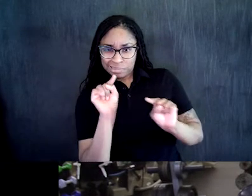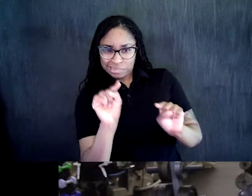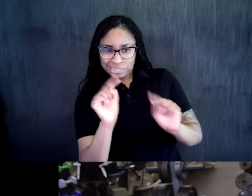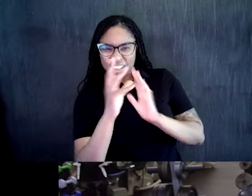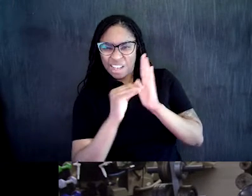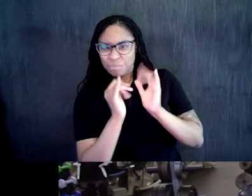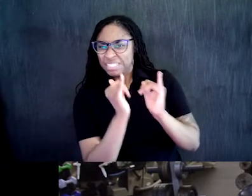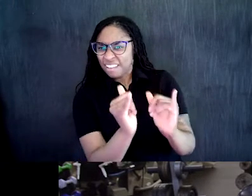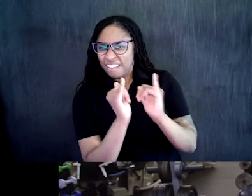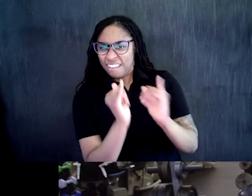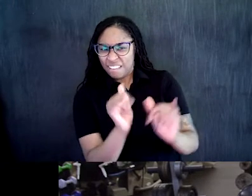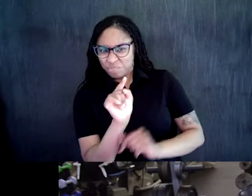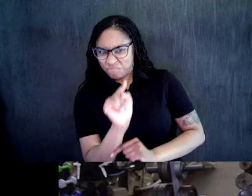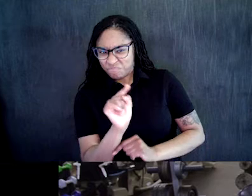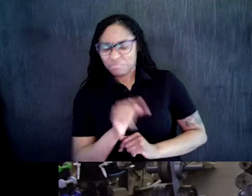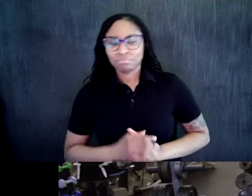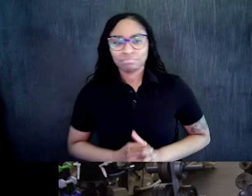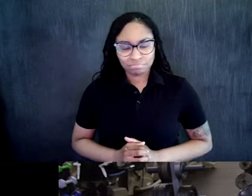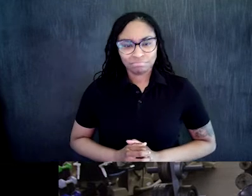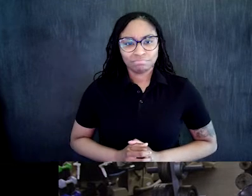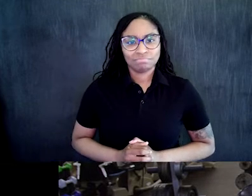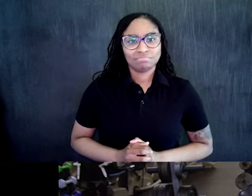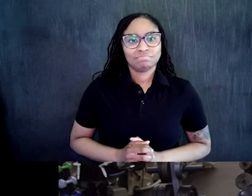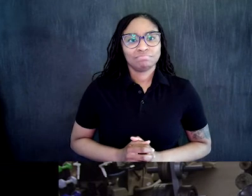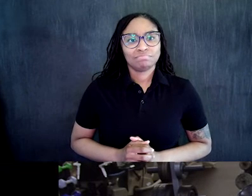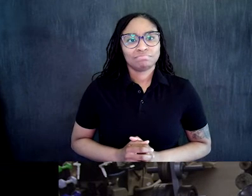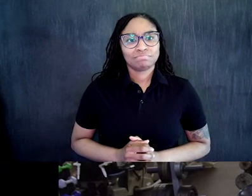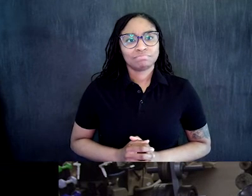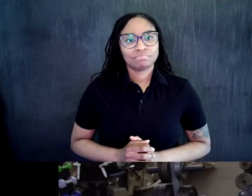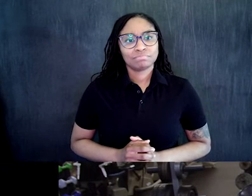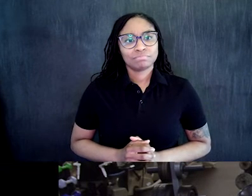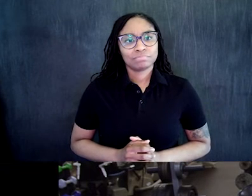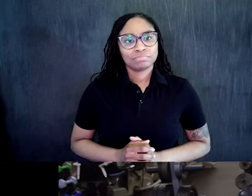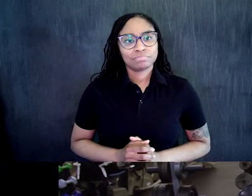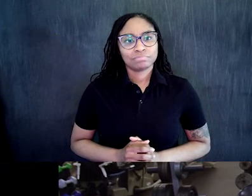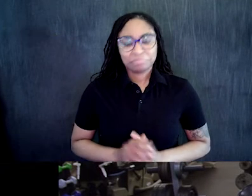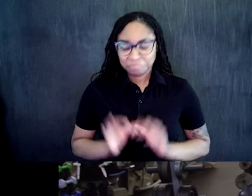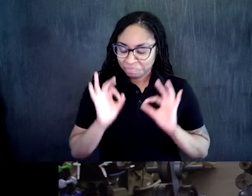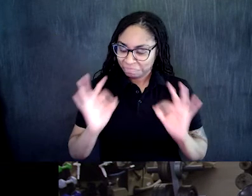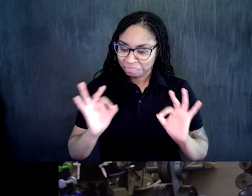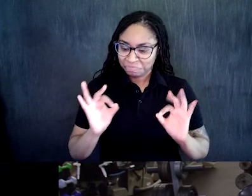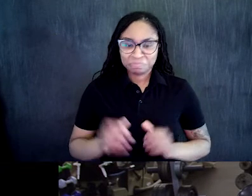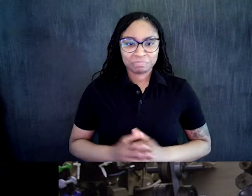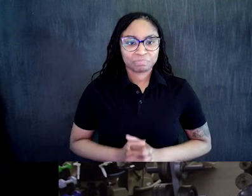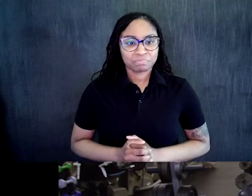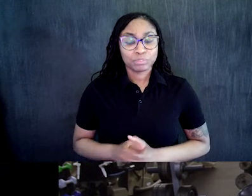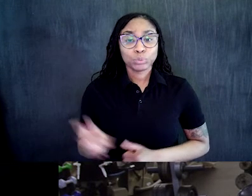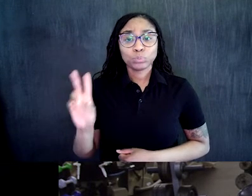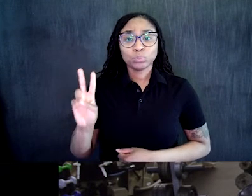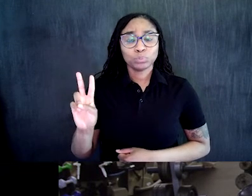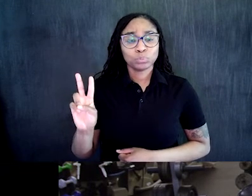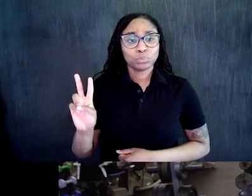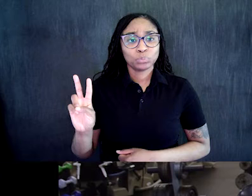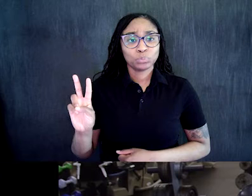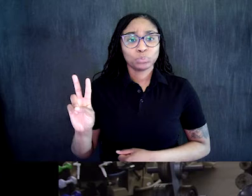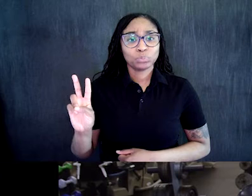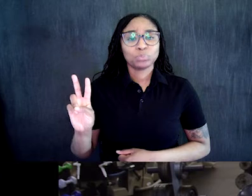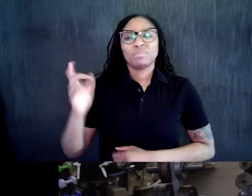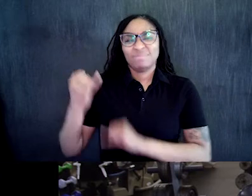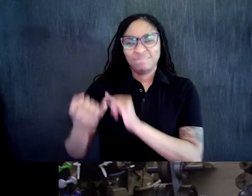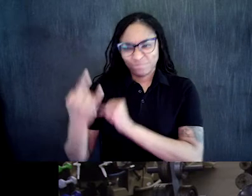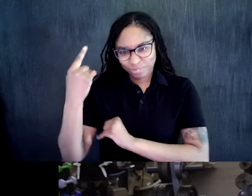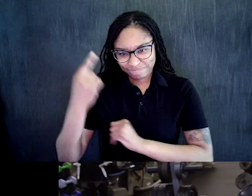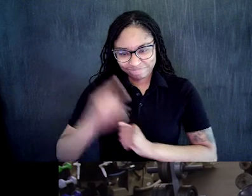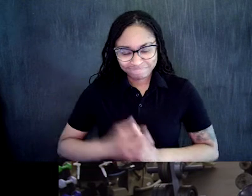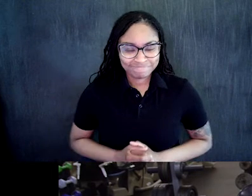all the way. It's completely different muscles. So let's make sure we're keeping those feet forward. Got a nice, smooth motion going all the way down,